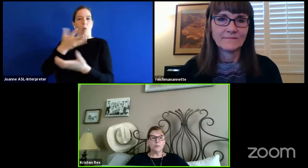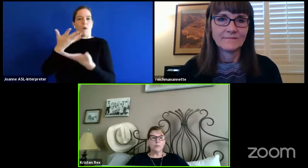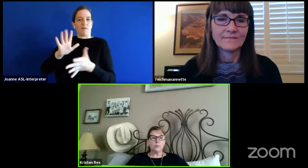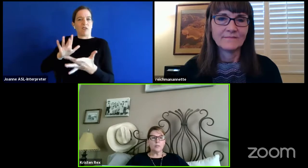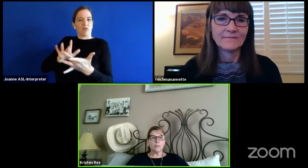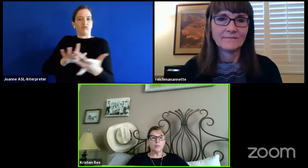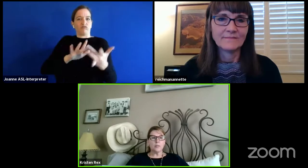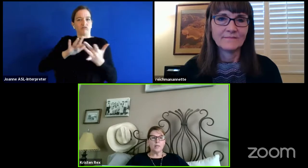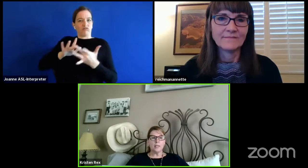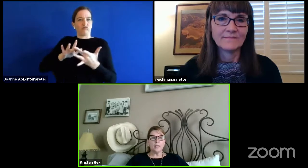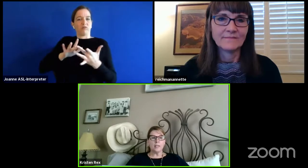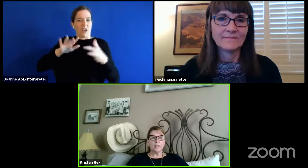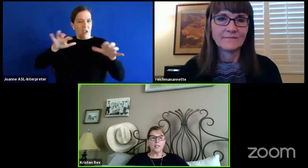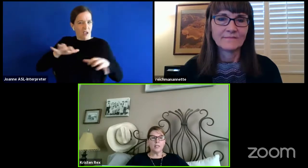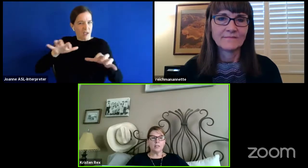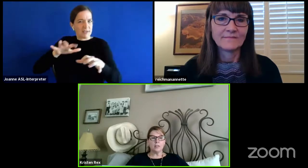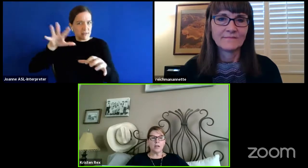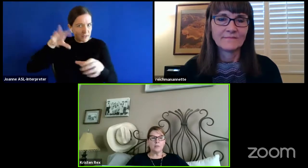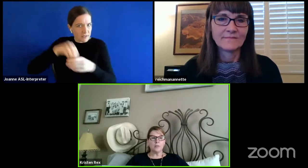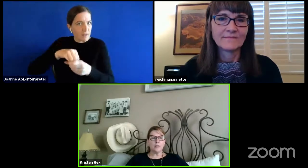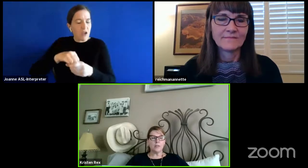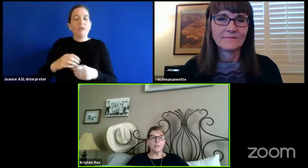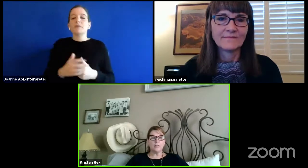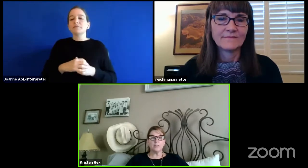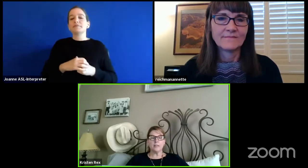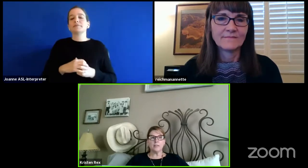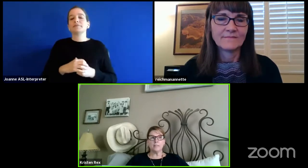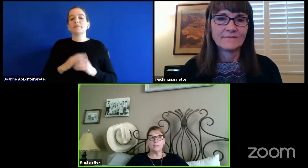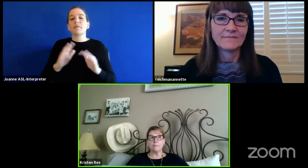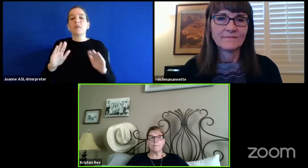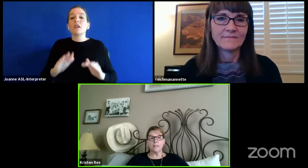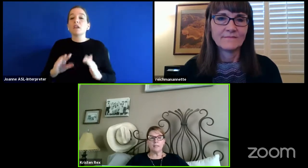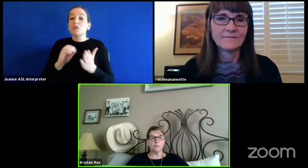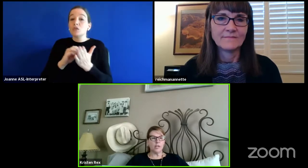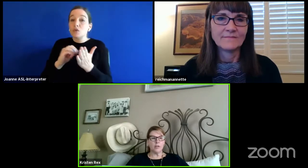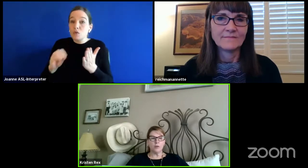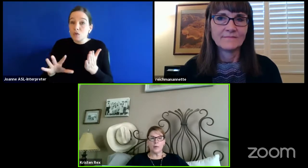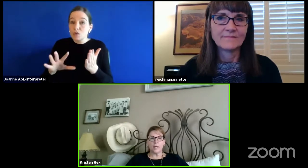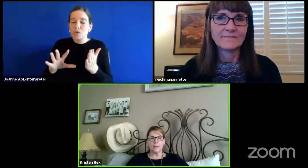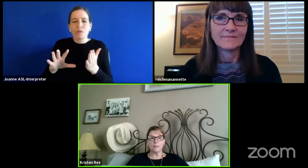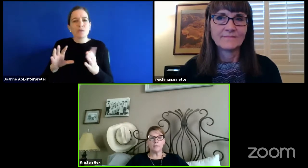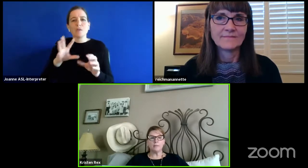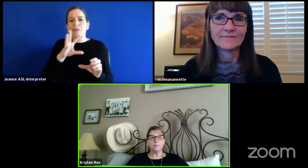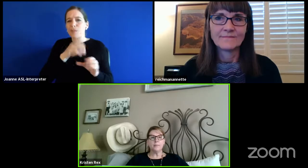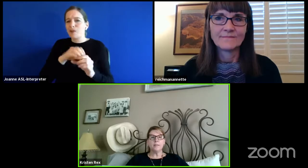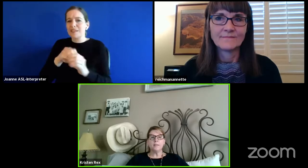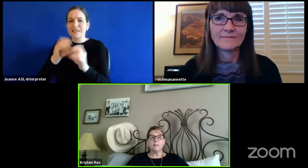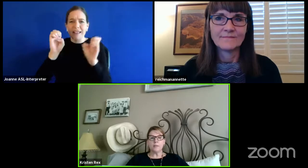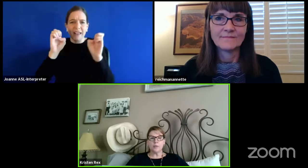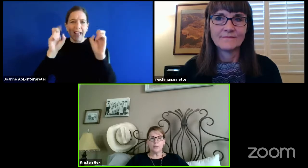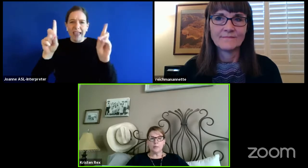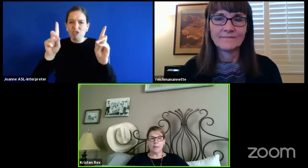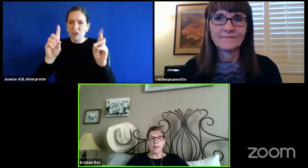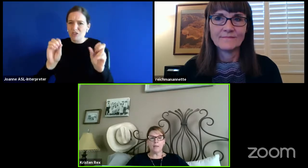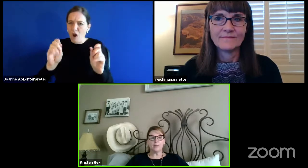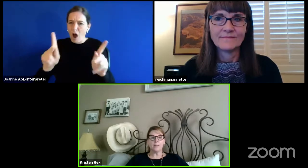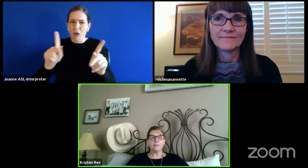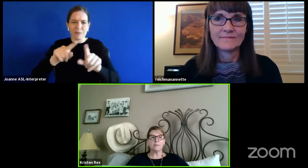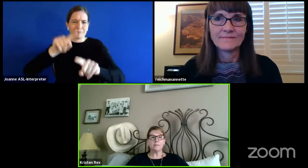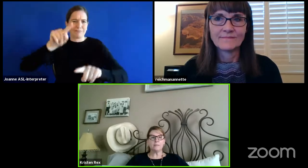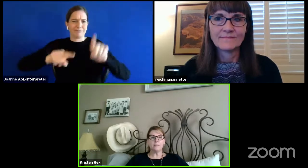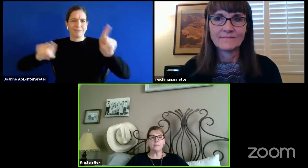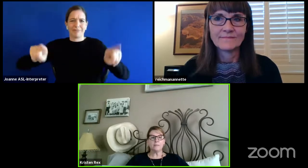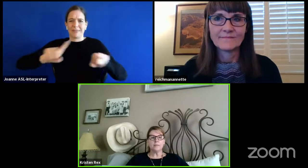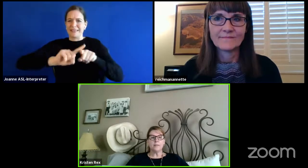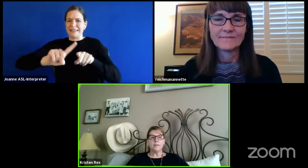Students participating in educational opportunities in a variety of ways. Some are doing packets.